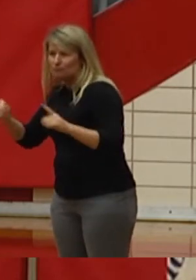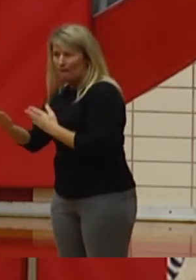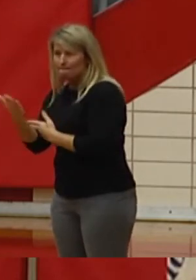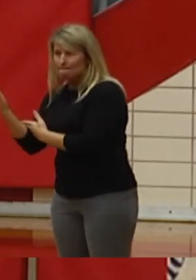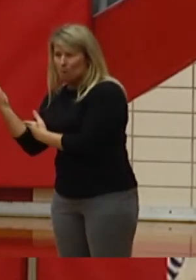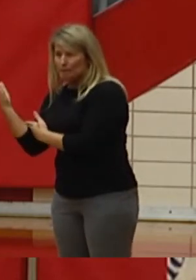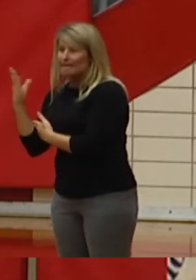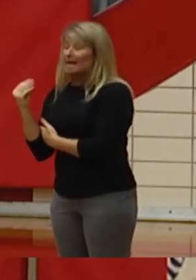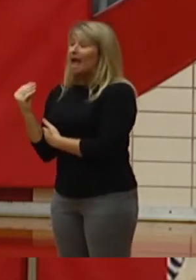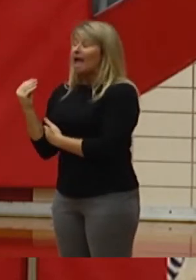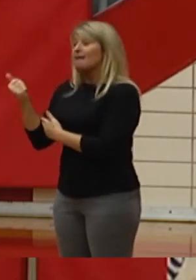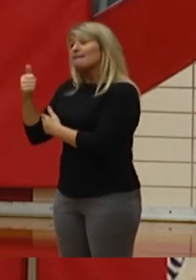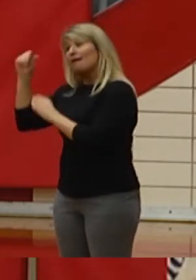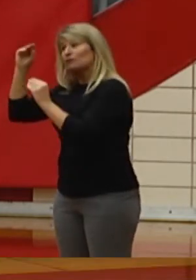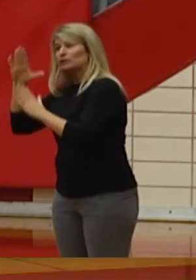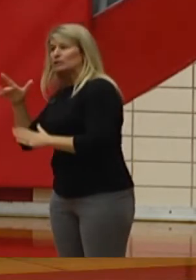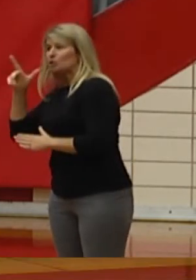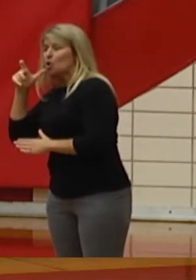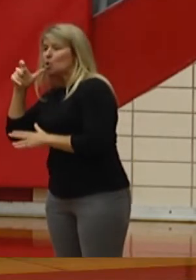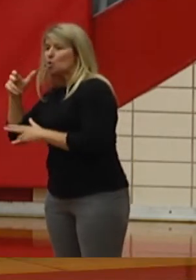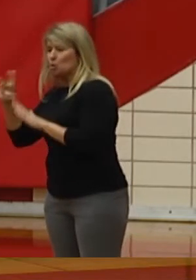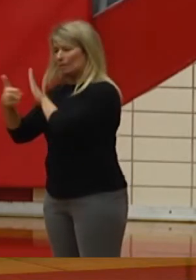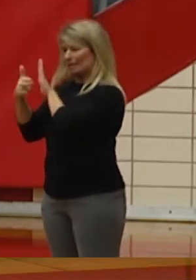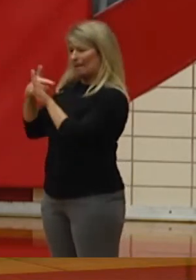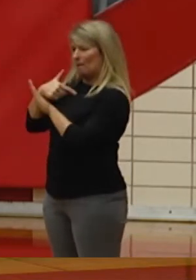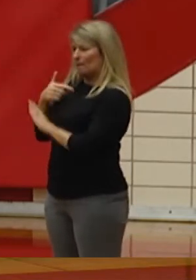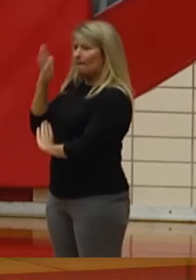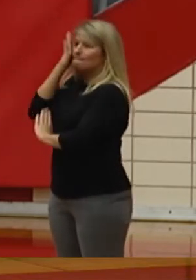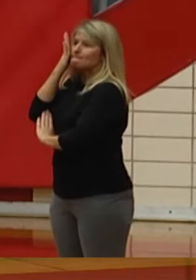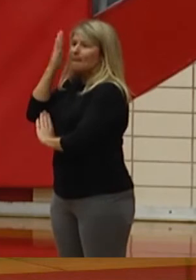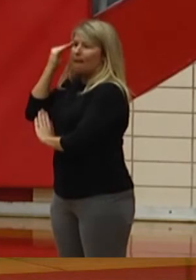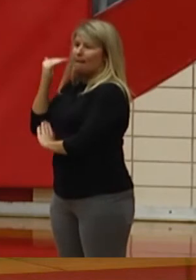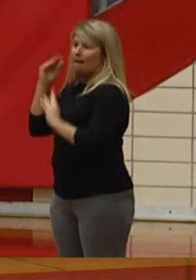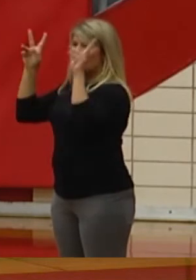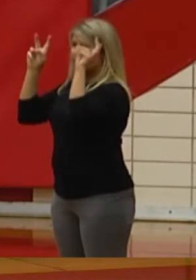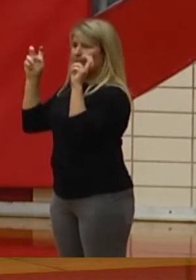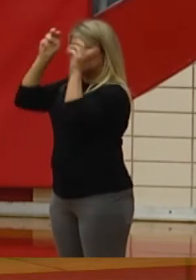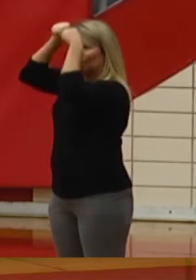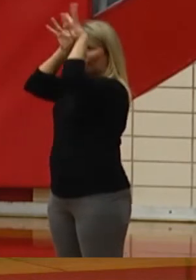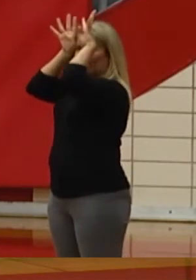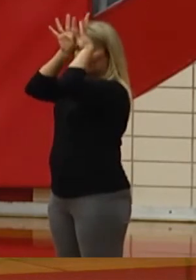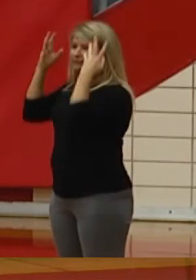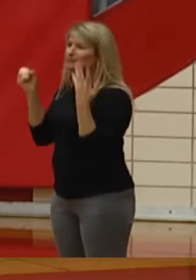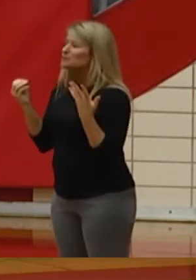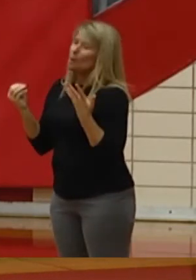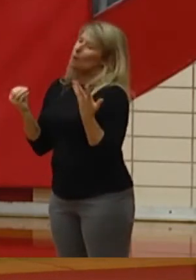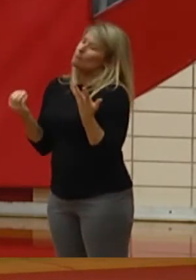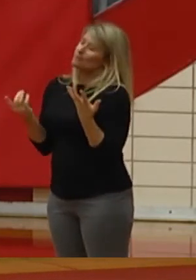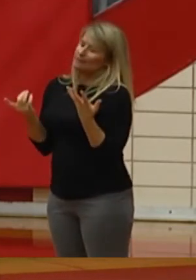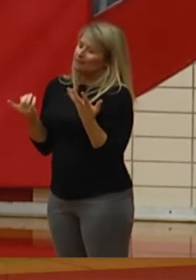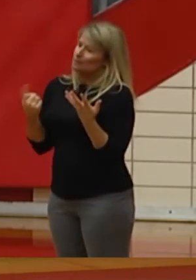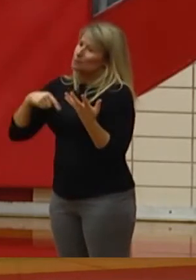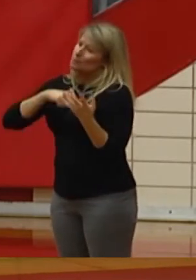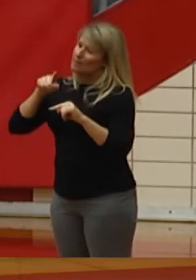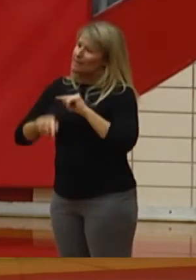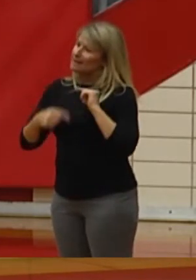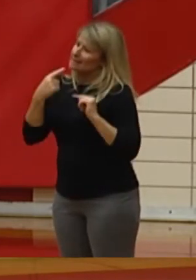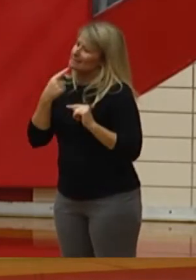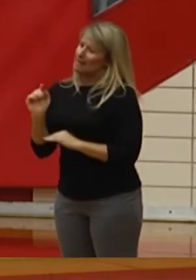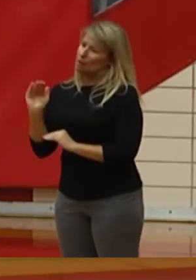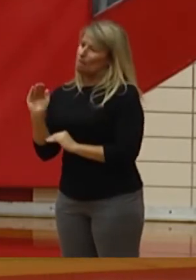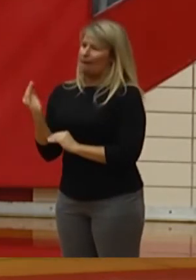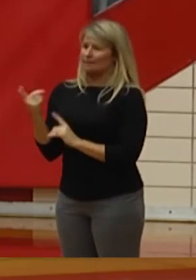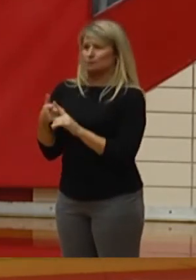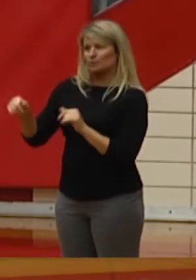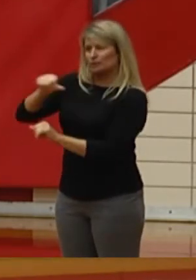thoughtful nickname, Bedhead. But for the rest of us graduates, we won't be able to say goodbye to each other. And that really stings, as for